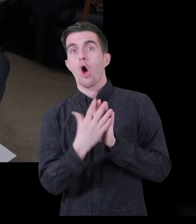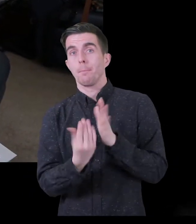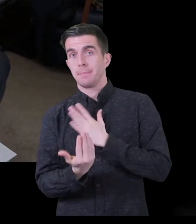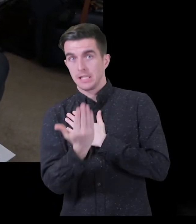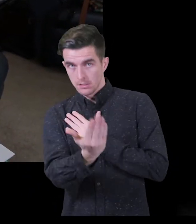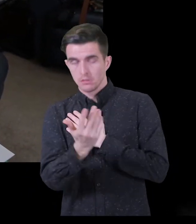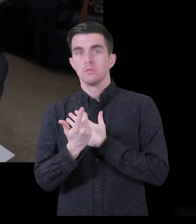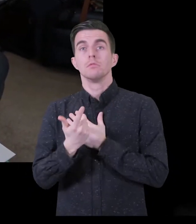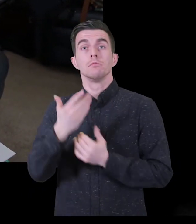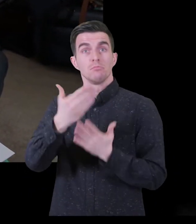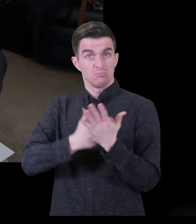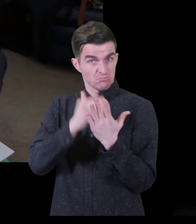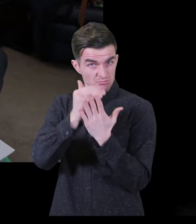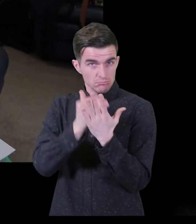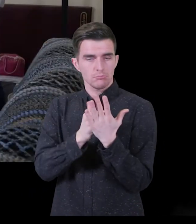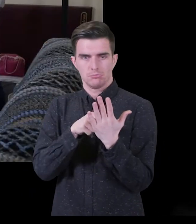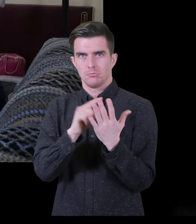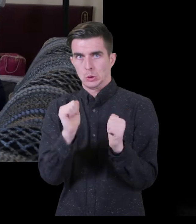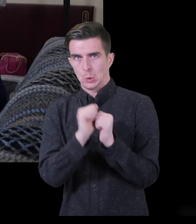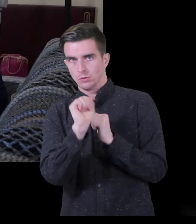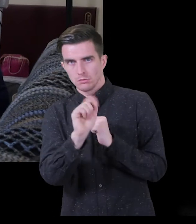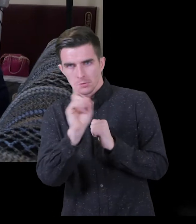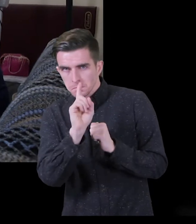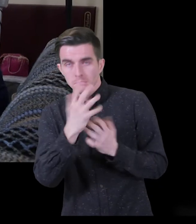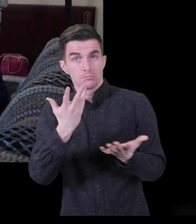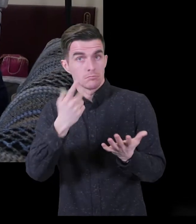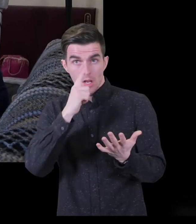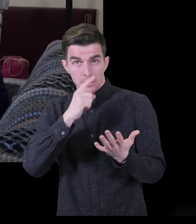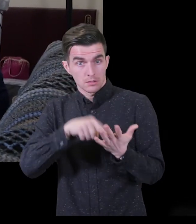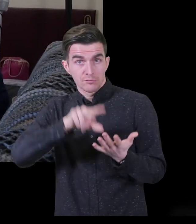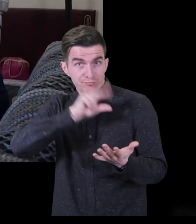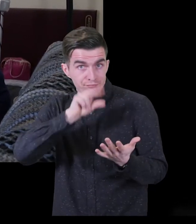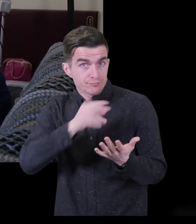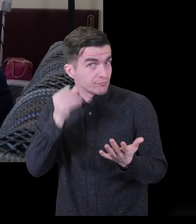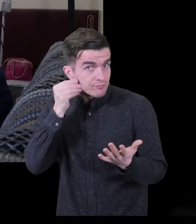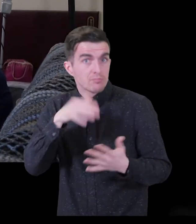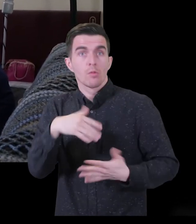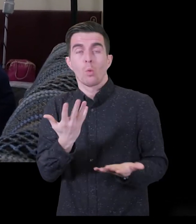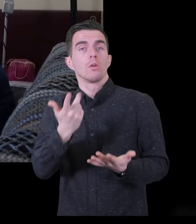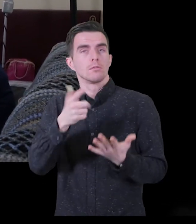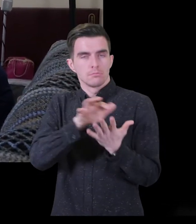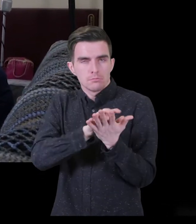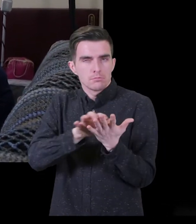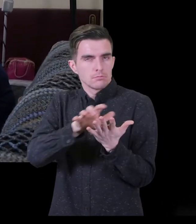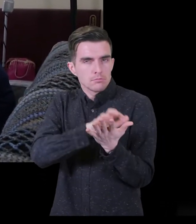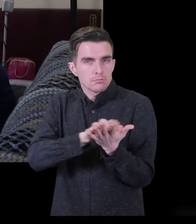format suited to your needs, such as audio description or braille. Some actions may take longer to achieve than others, but